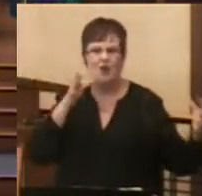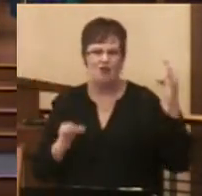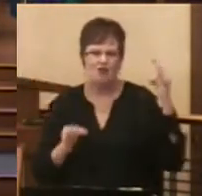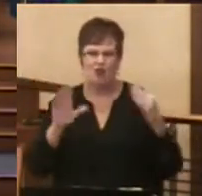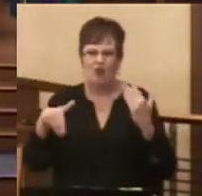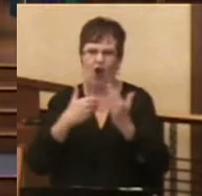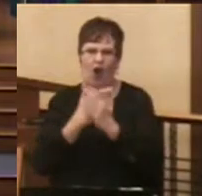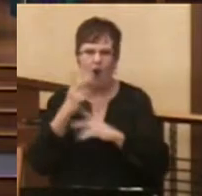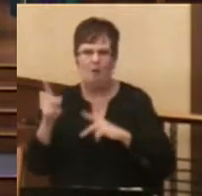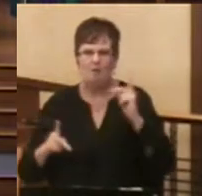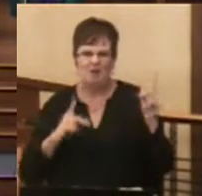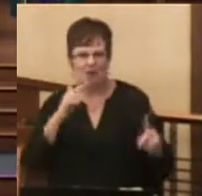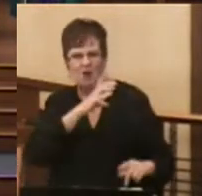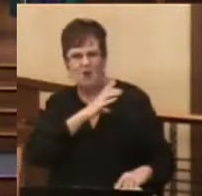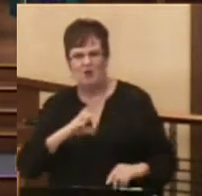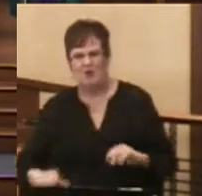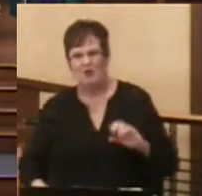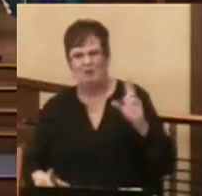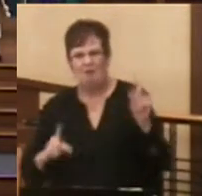Christians included.